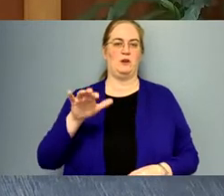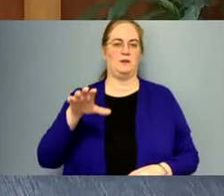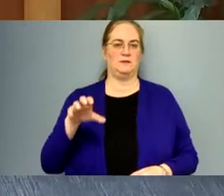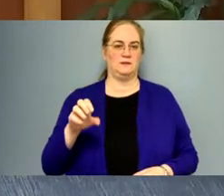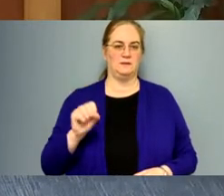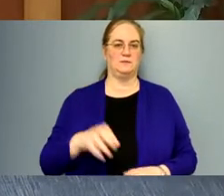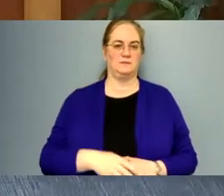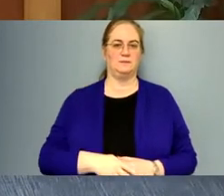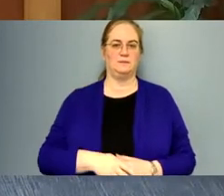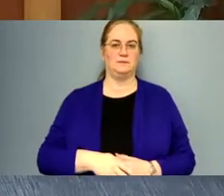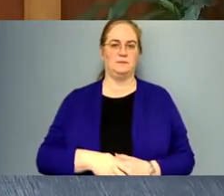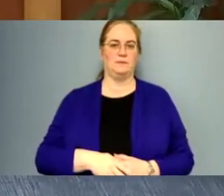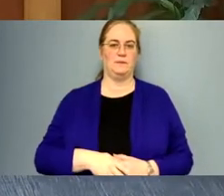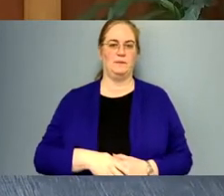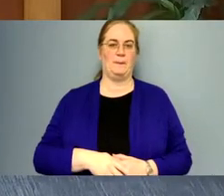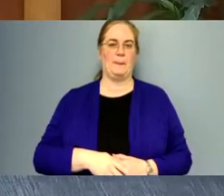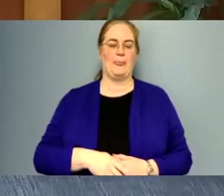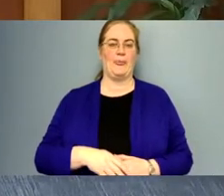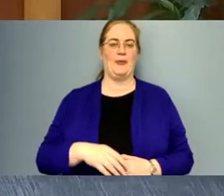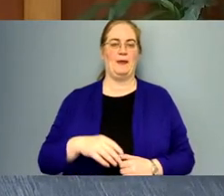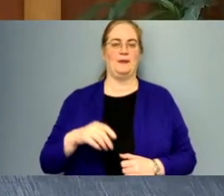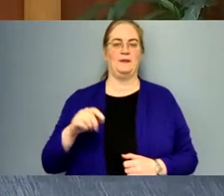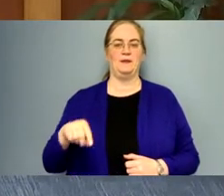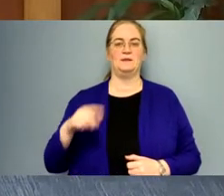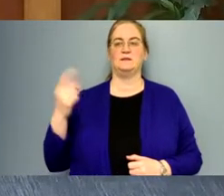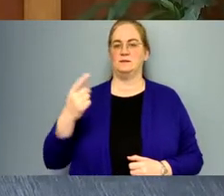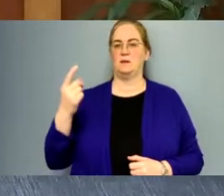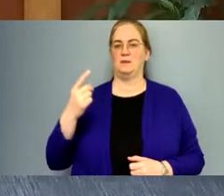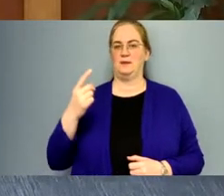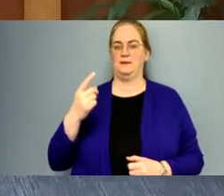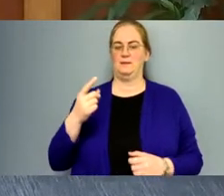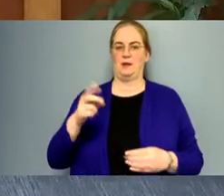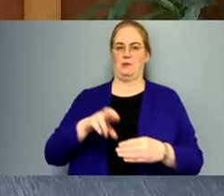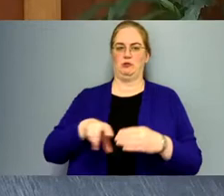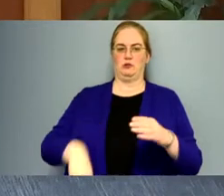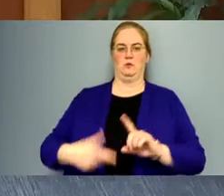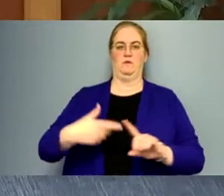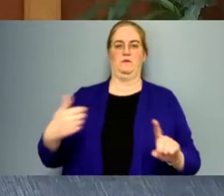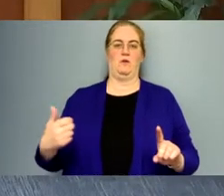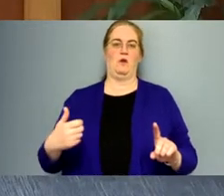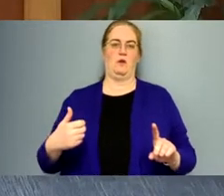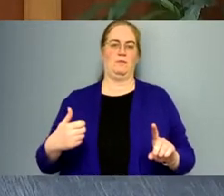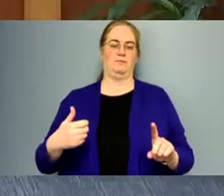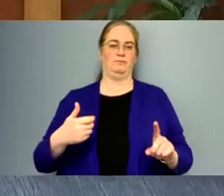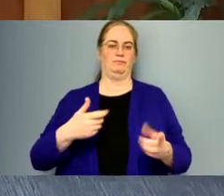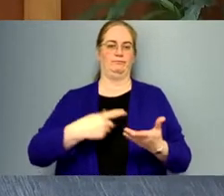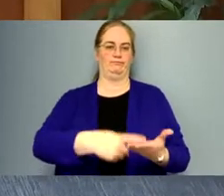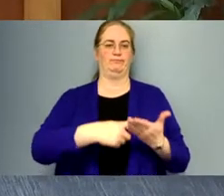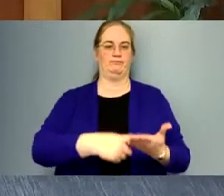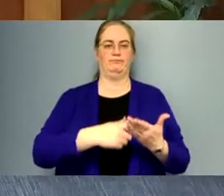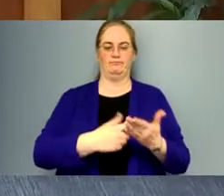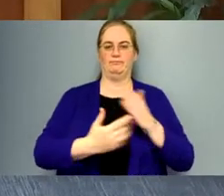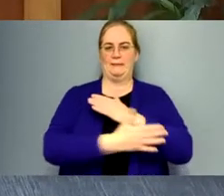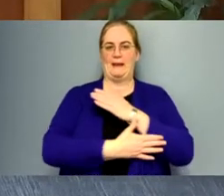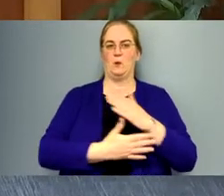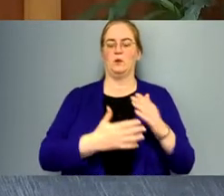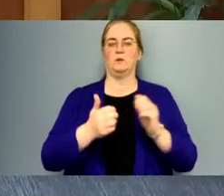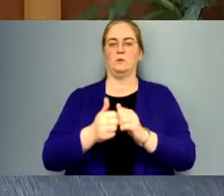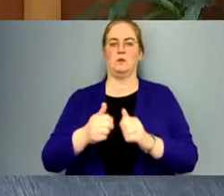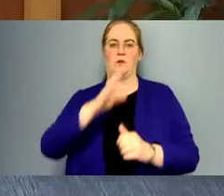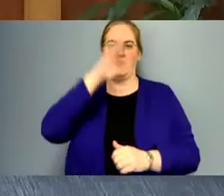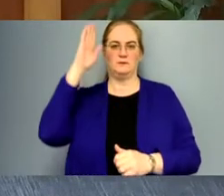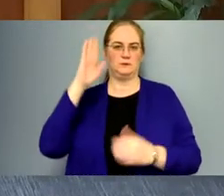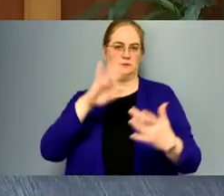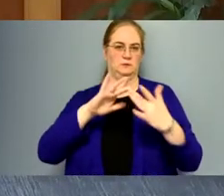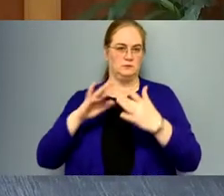Um, this is, uh, something that came out of, uh, some communications that the county had with, um, hospital